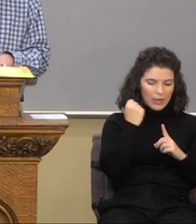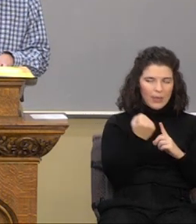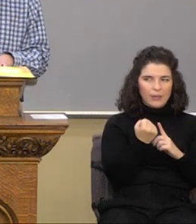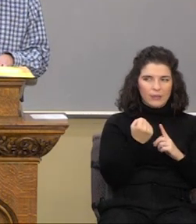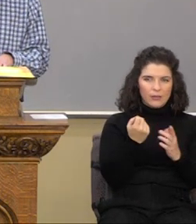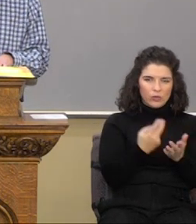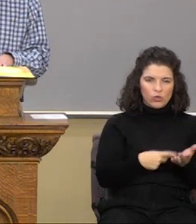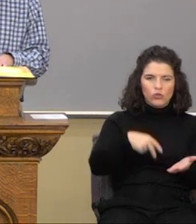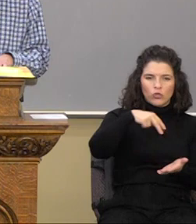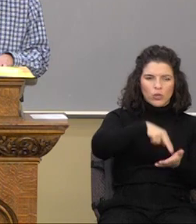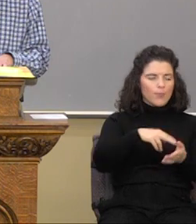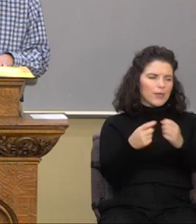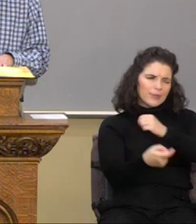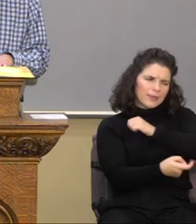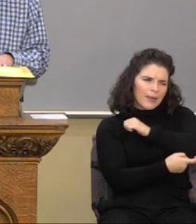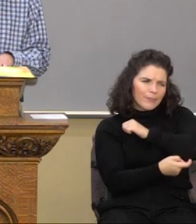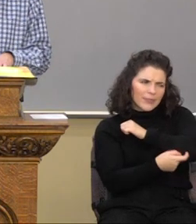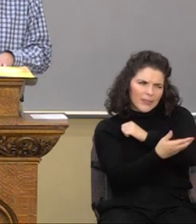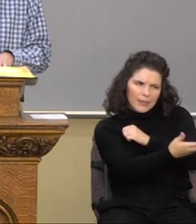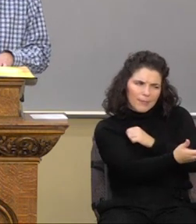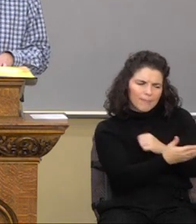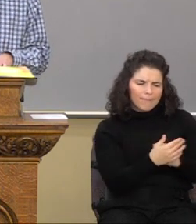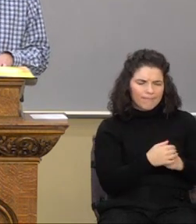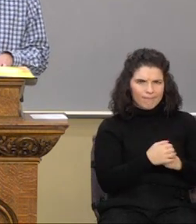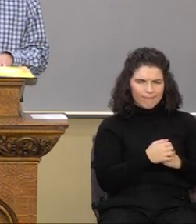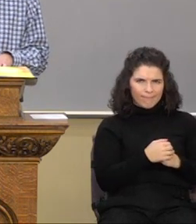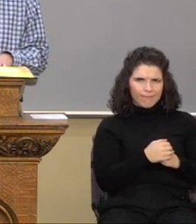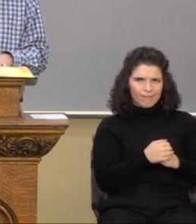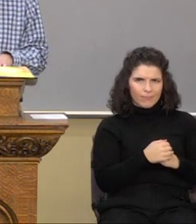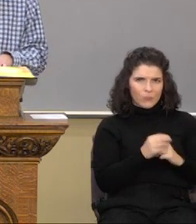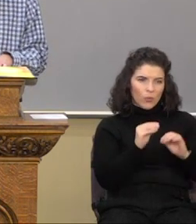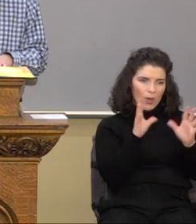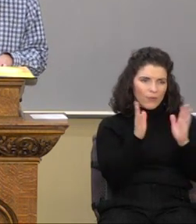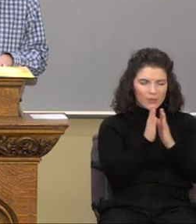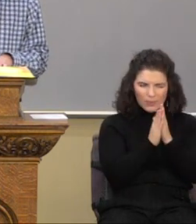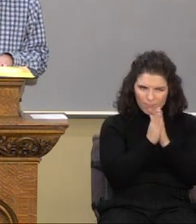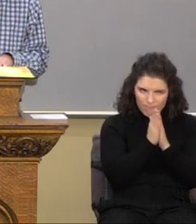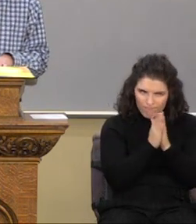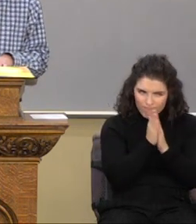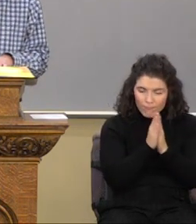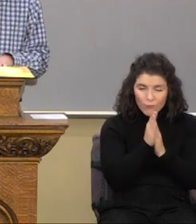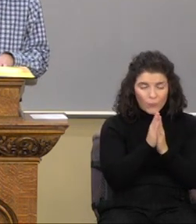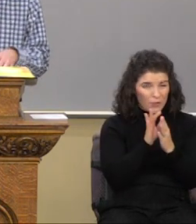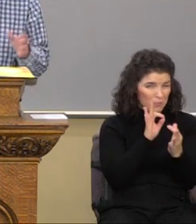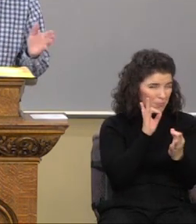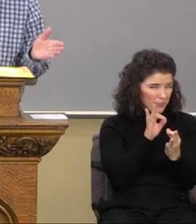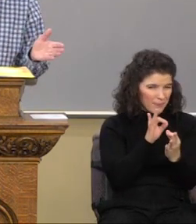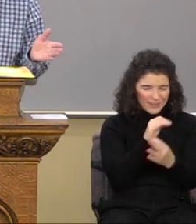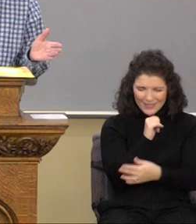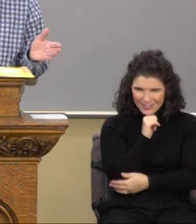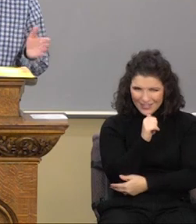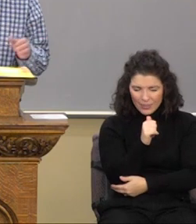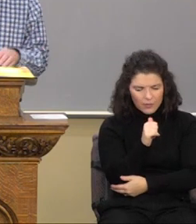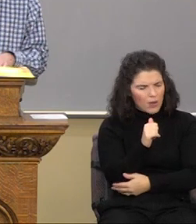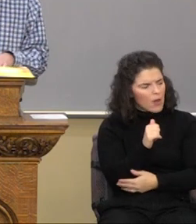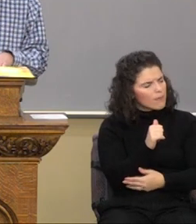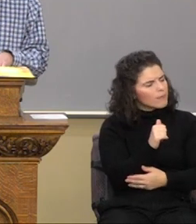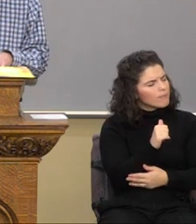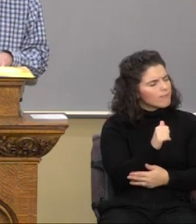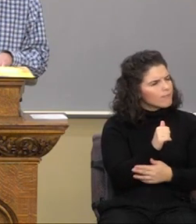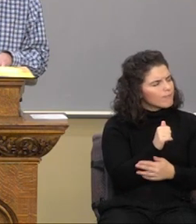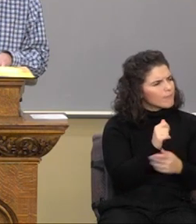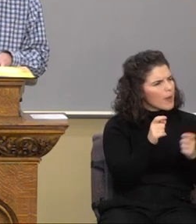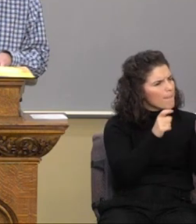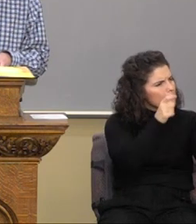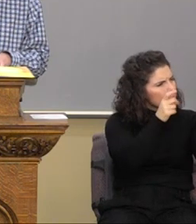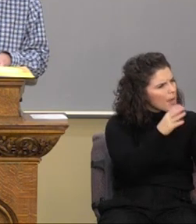and tempted him. So obviously his motives aren't very pure. We understand that. Master, what shall